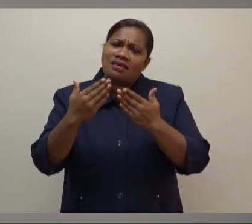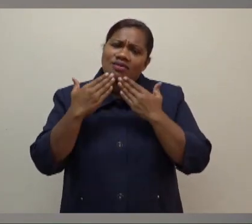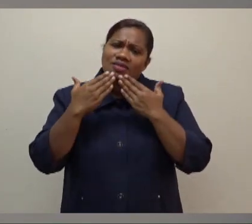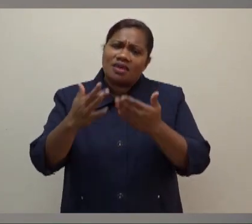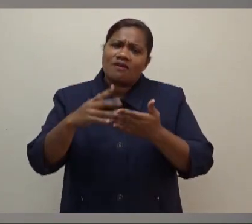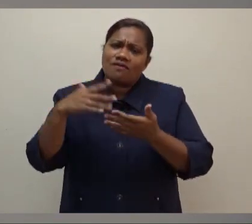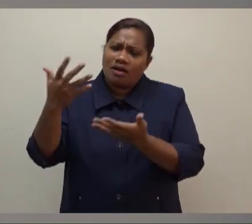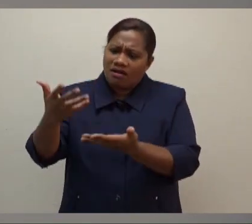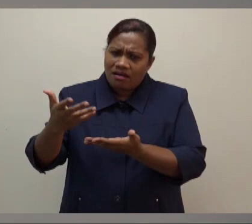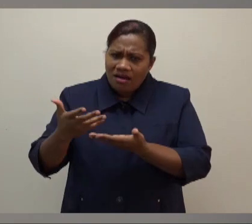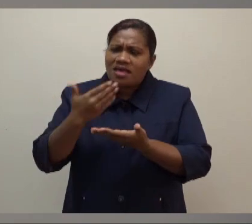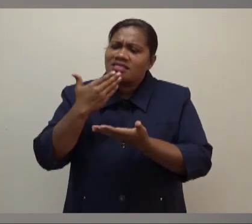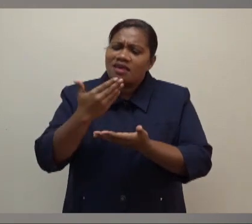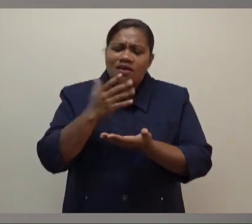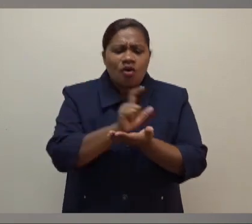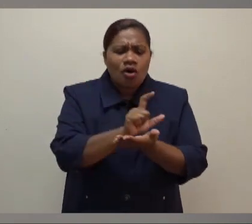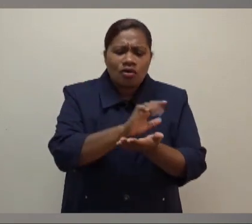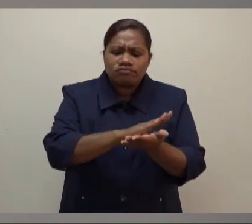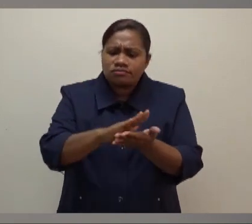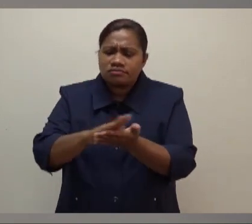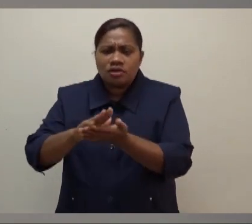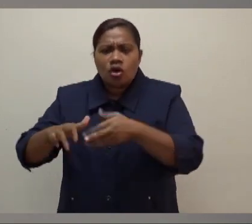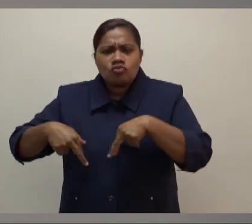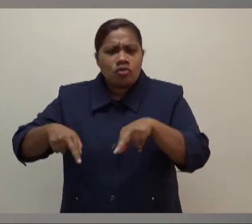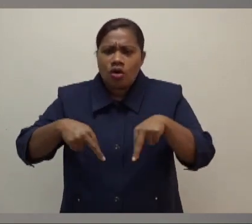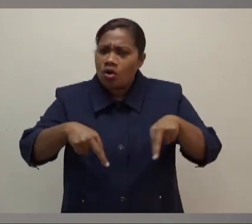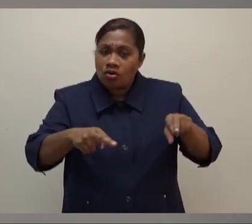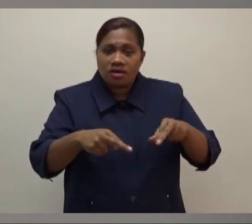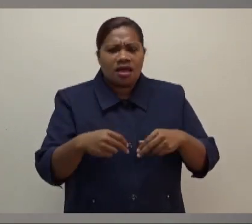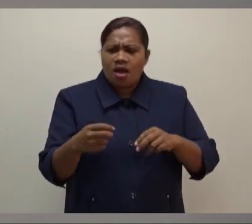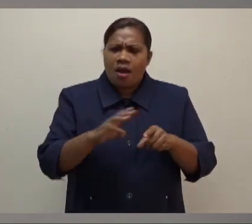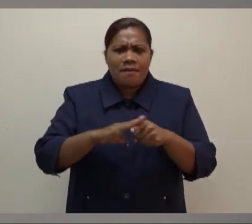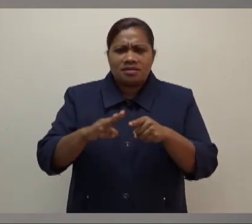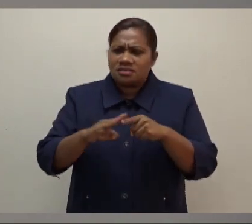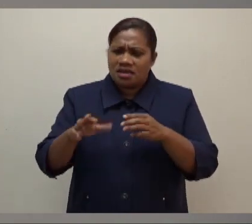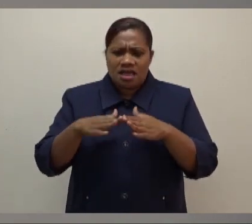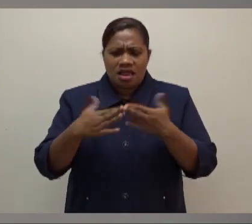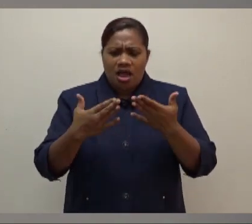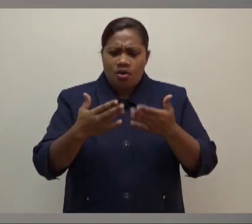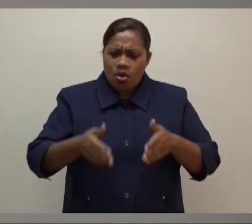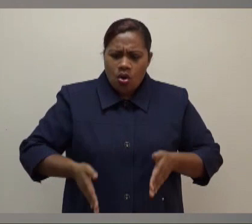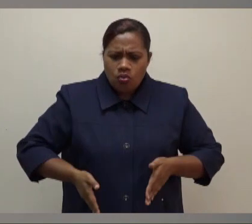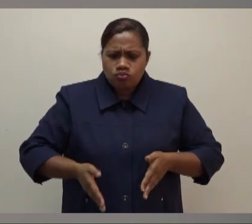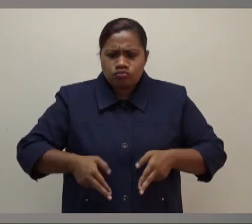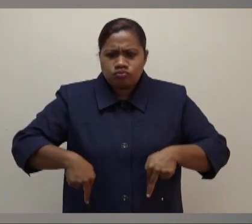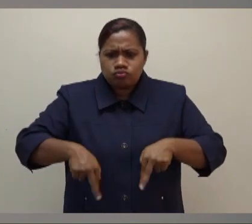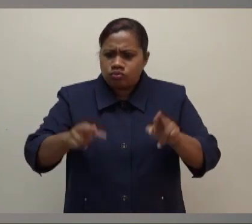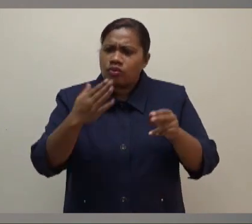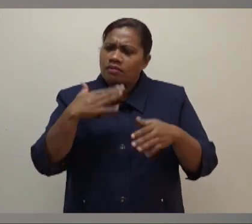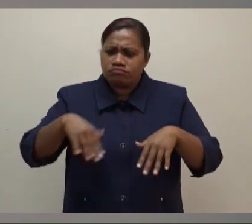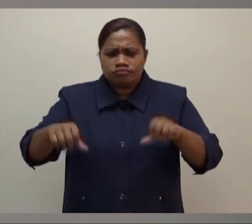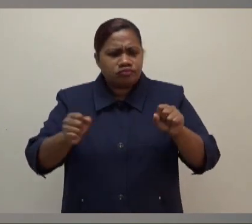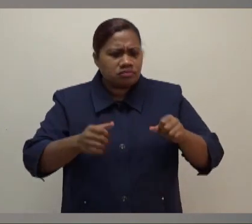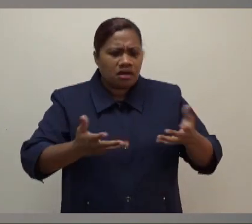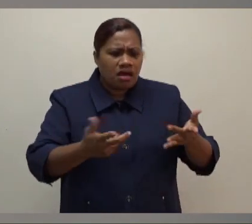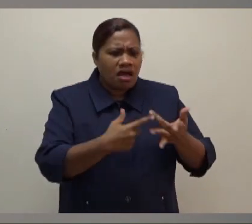Thank you for clearing up roads. We're getting text messages. Our culvert's gone, our road's gone. It's been fixed up. People are